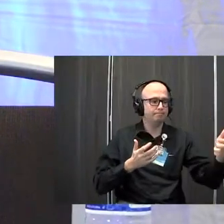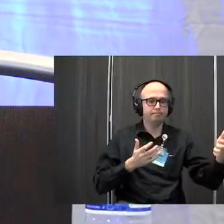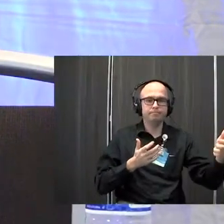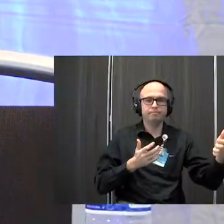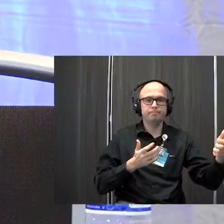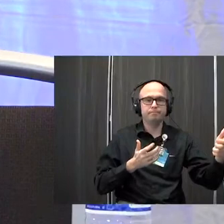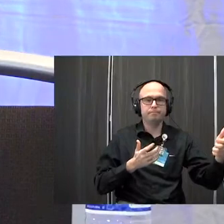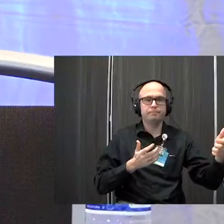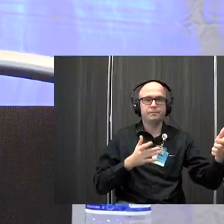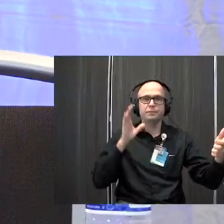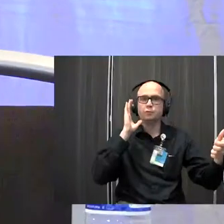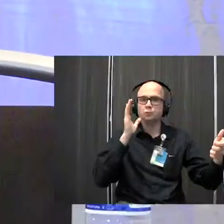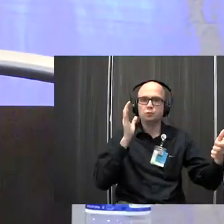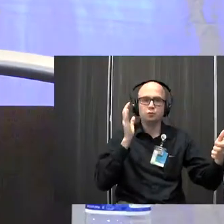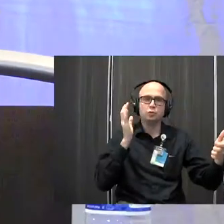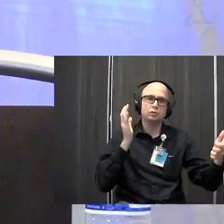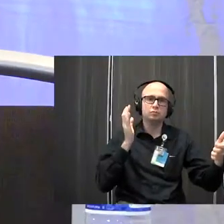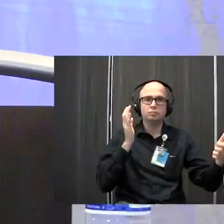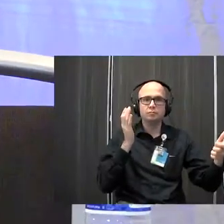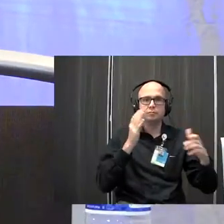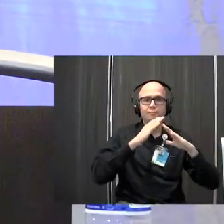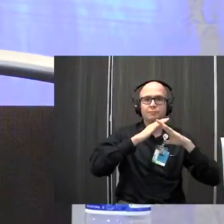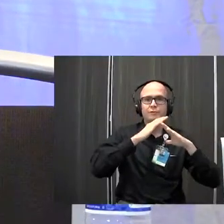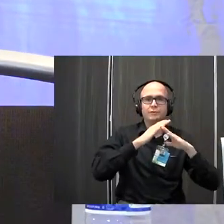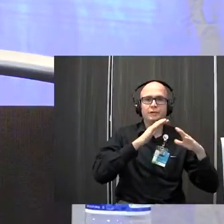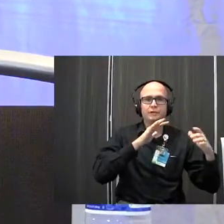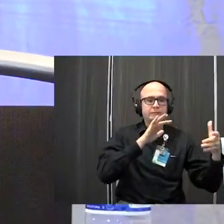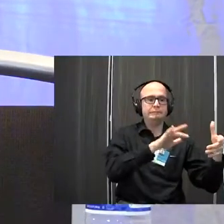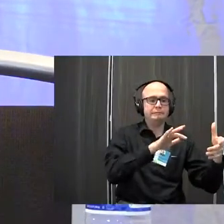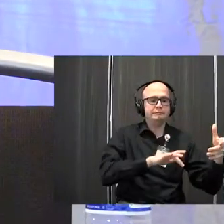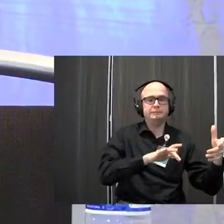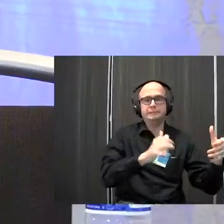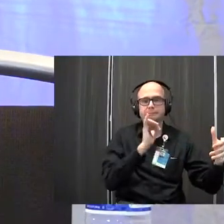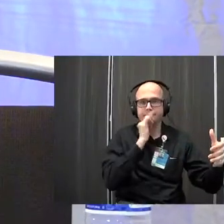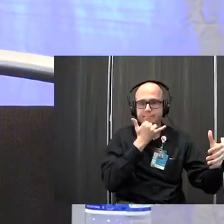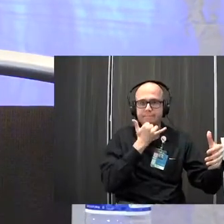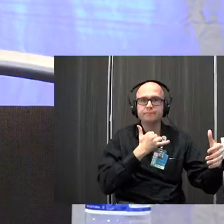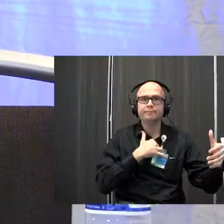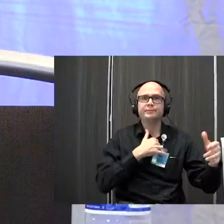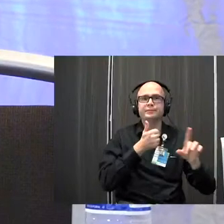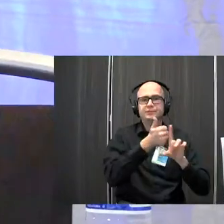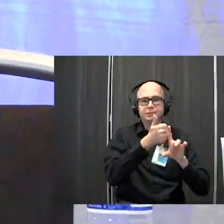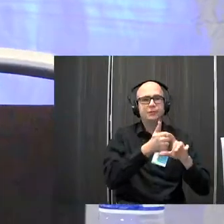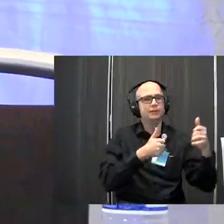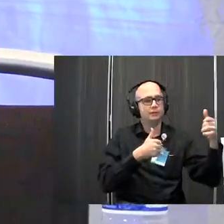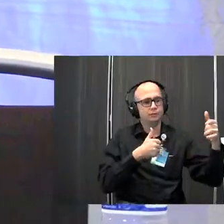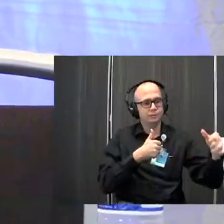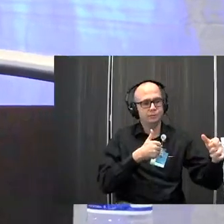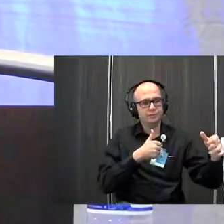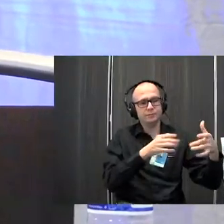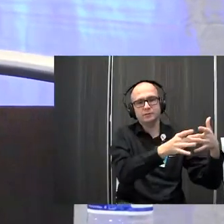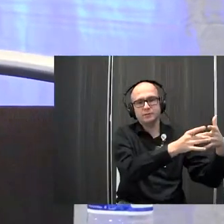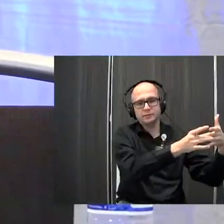screen it will help prevent that from making a selection and you have to actually have your finger guided